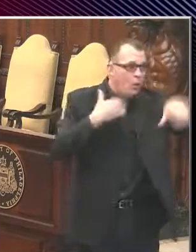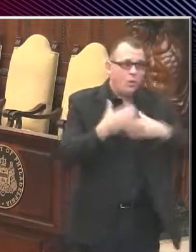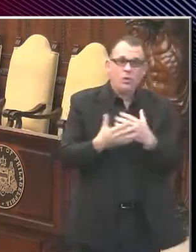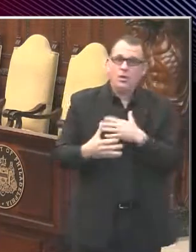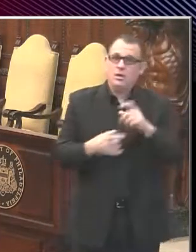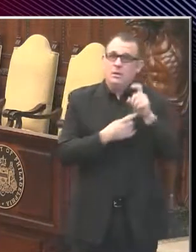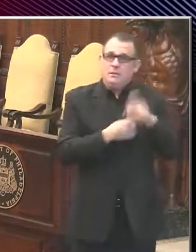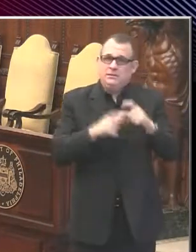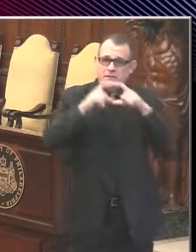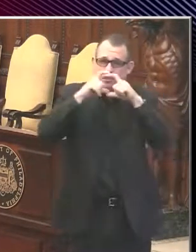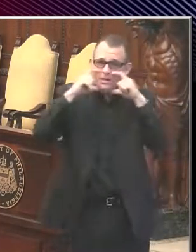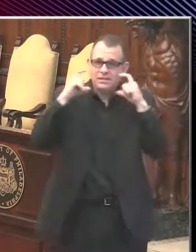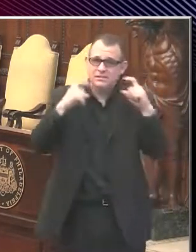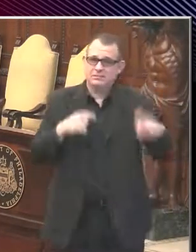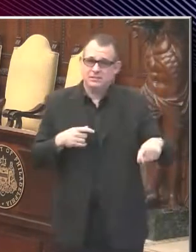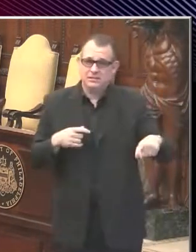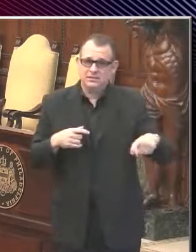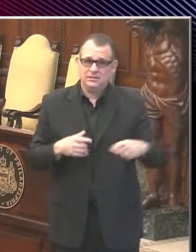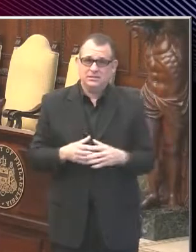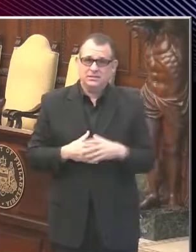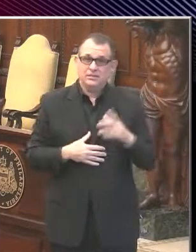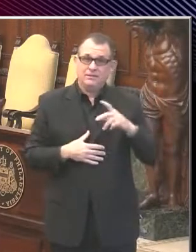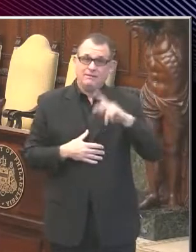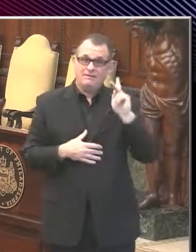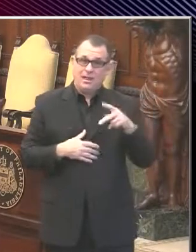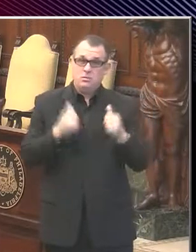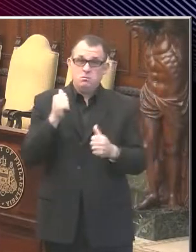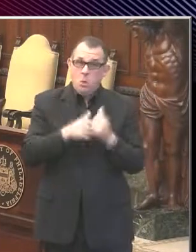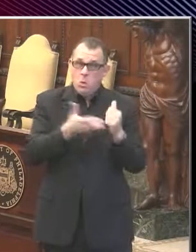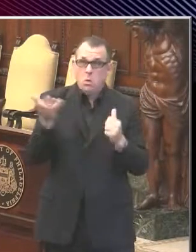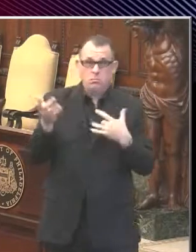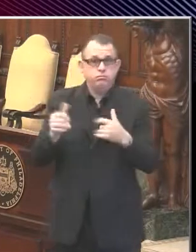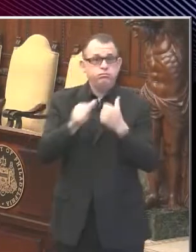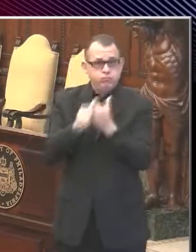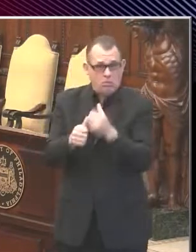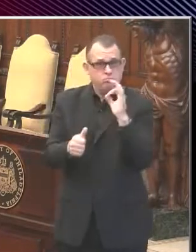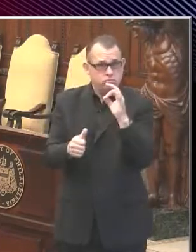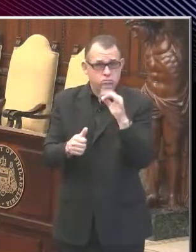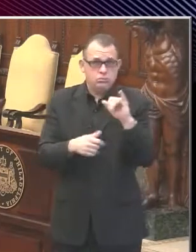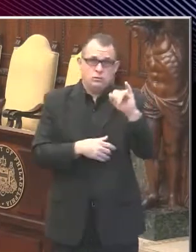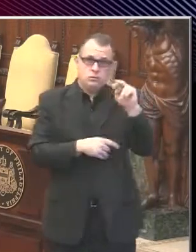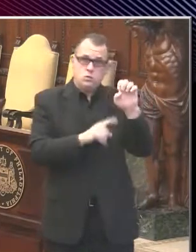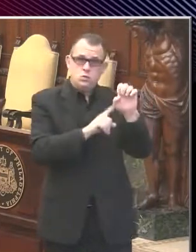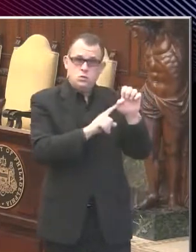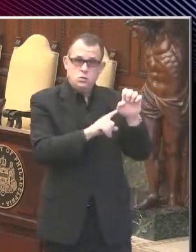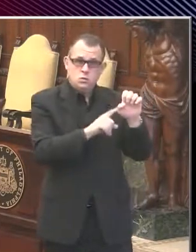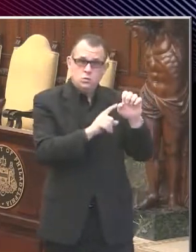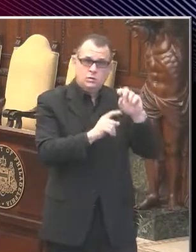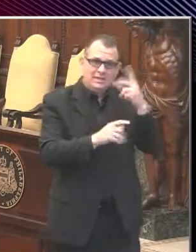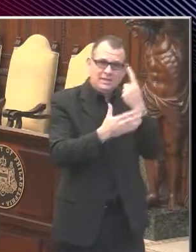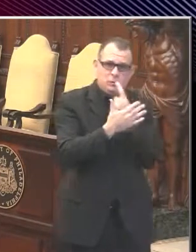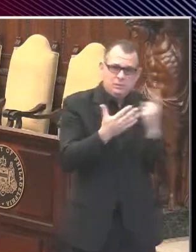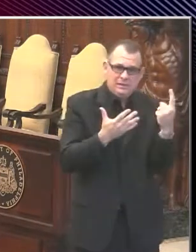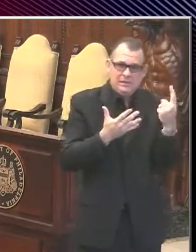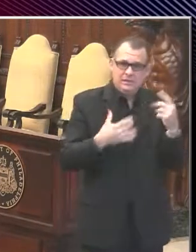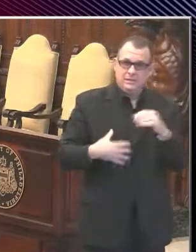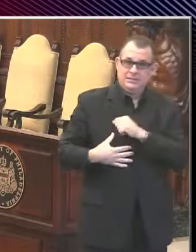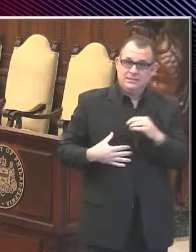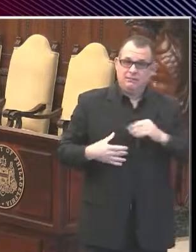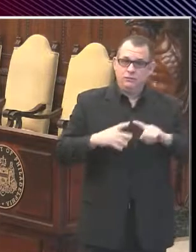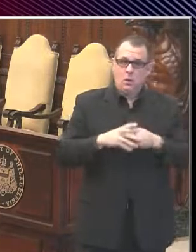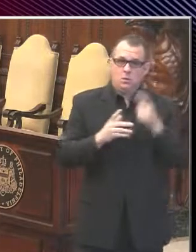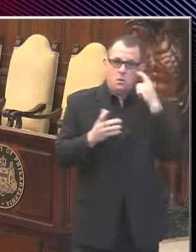recommendations about mask use. In the middle of June, our staff did some observations. We found that among people in SEPTA